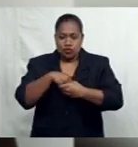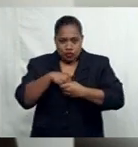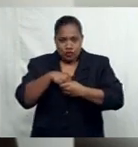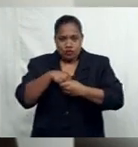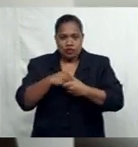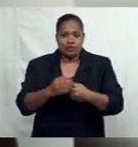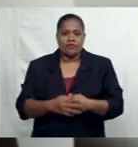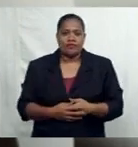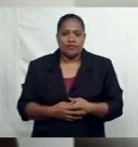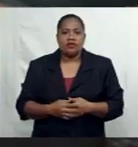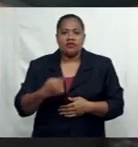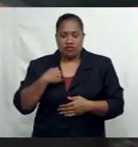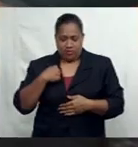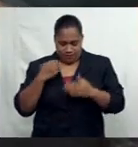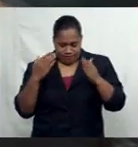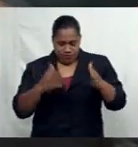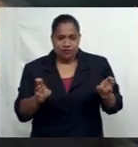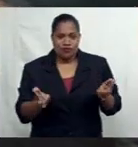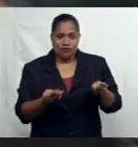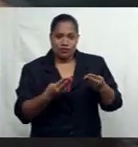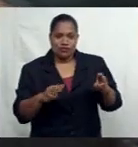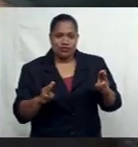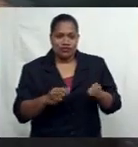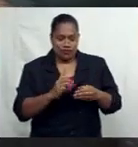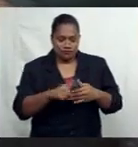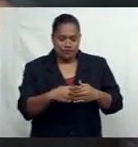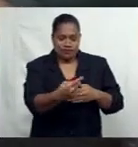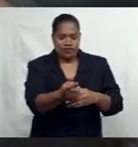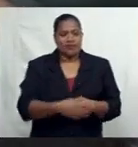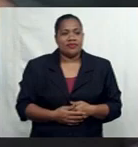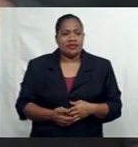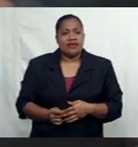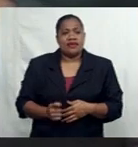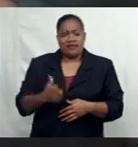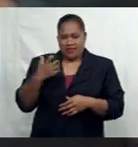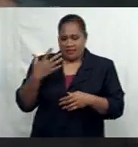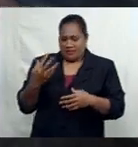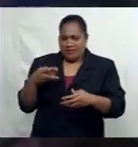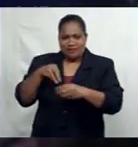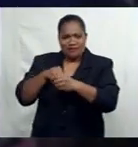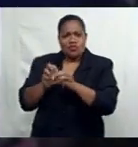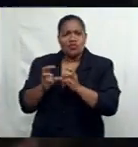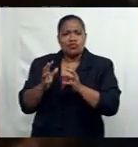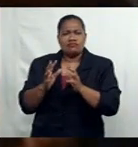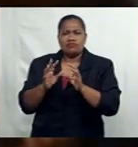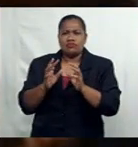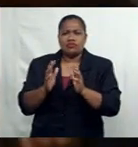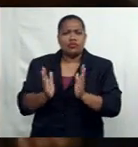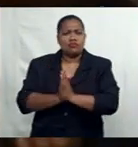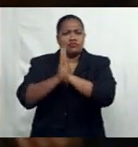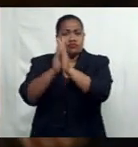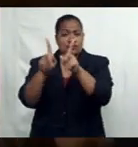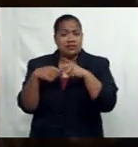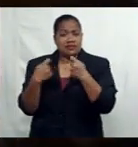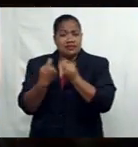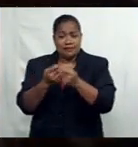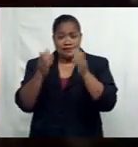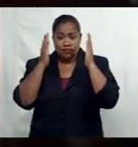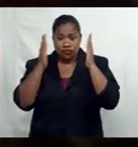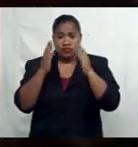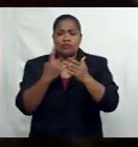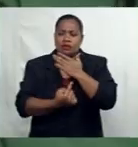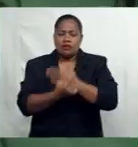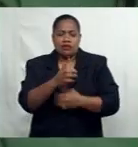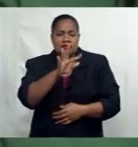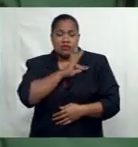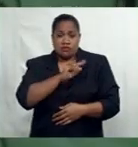resorted to that. After meeting his wife in a worship team at church, Nalawa took a leap of faith with just one song to begin